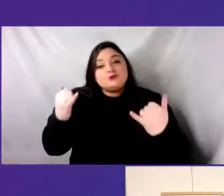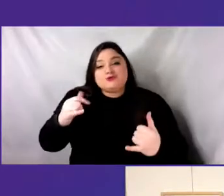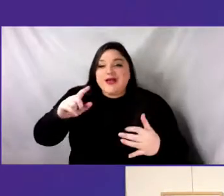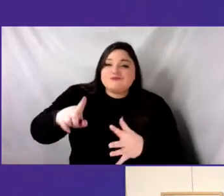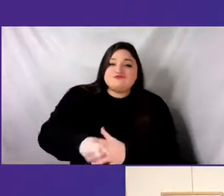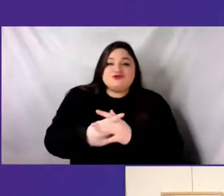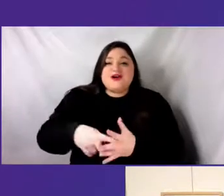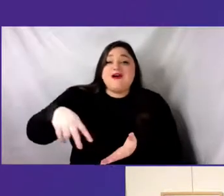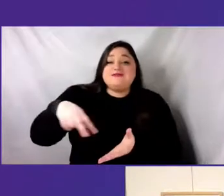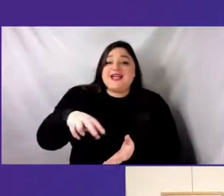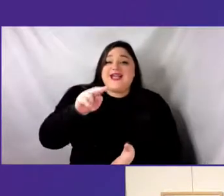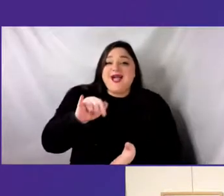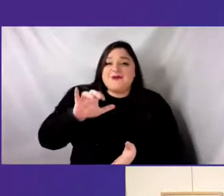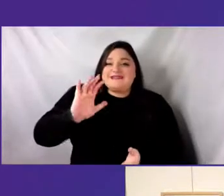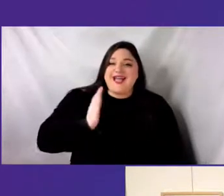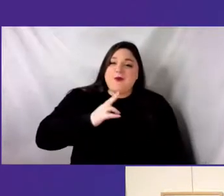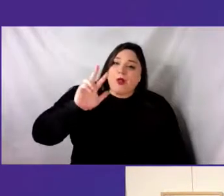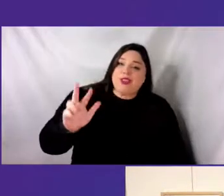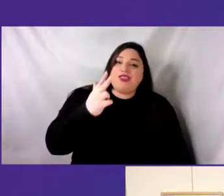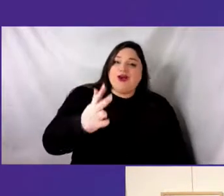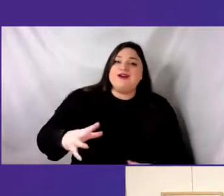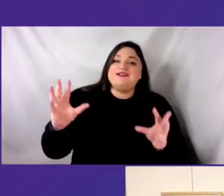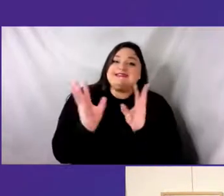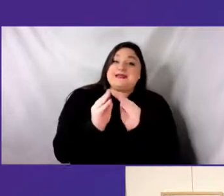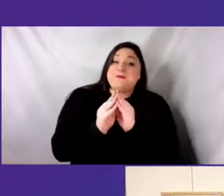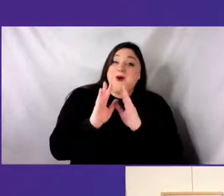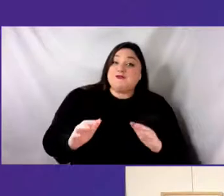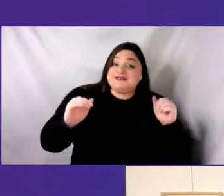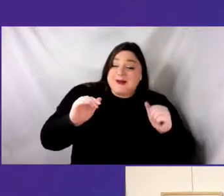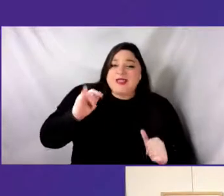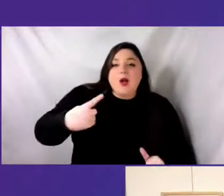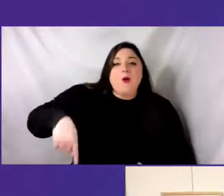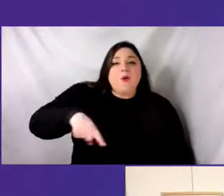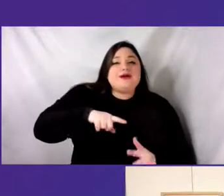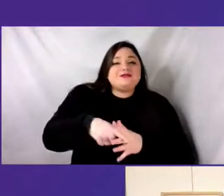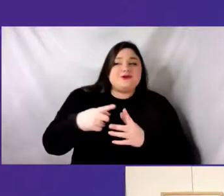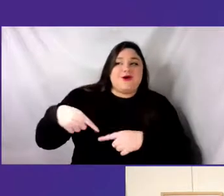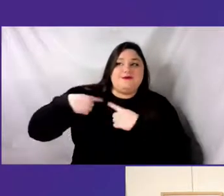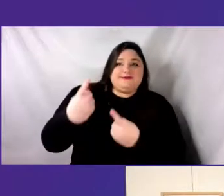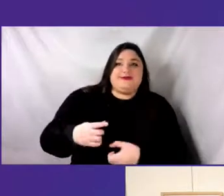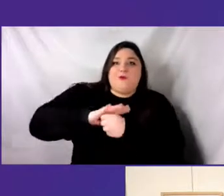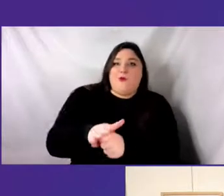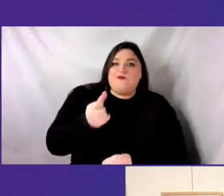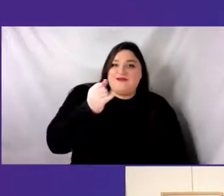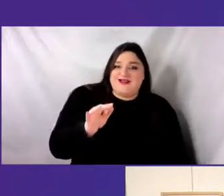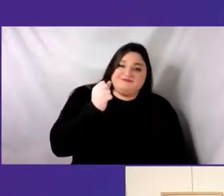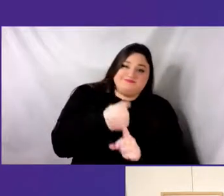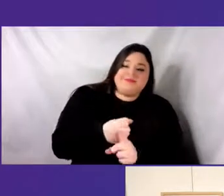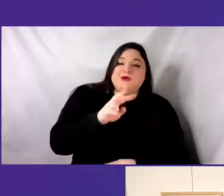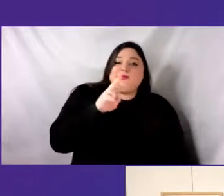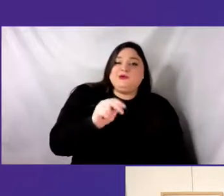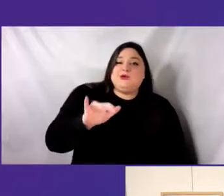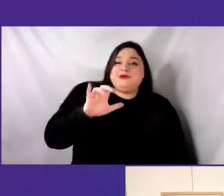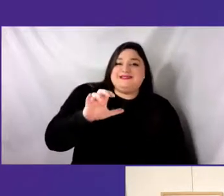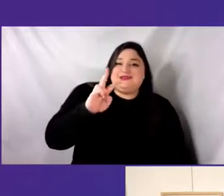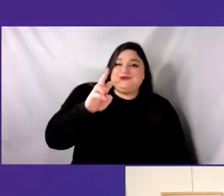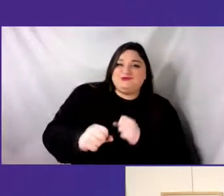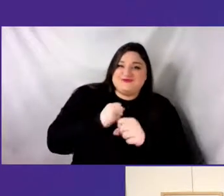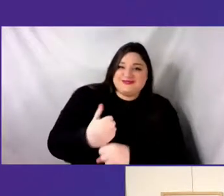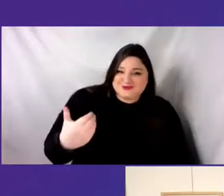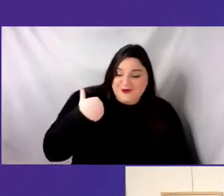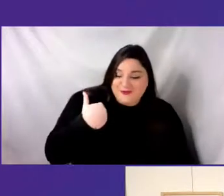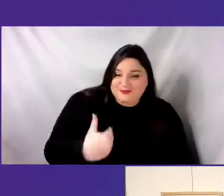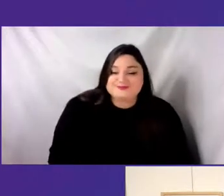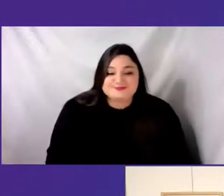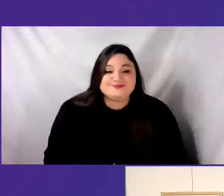symposium, a format we have gathered around since the arrival of COVID-19 to New York City two years ago. Over the